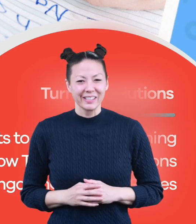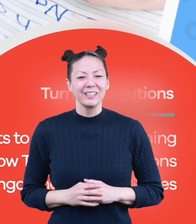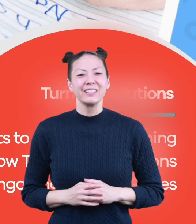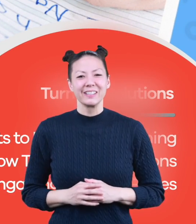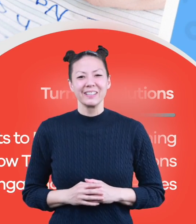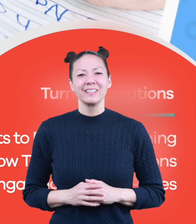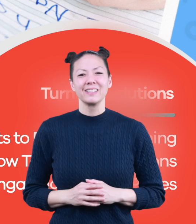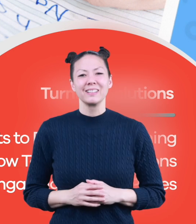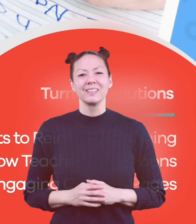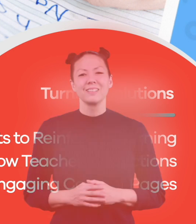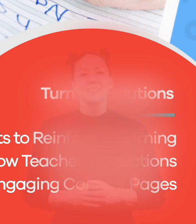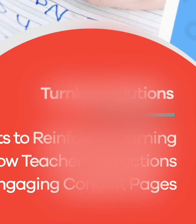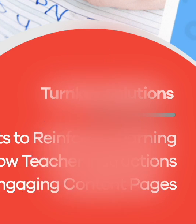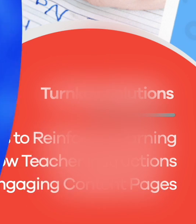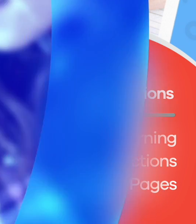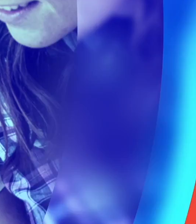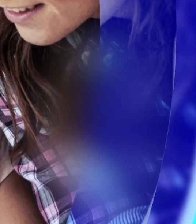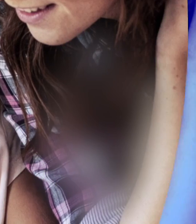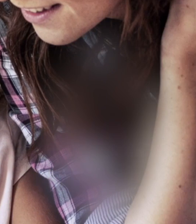homeschoolers.